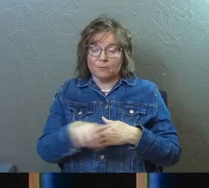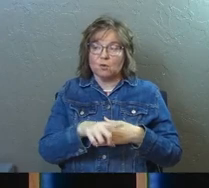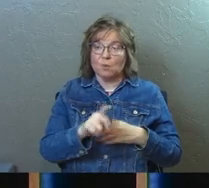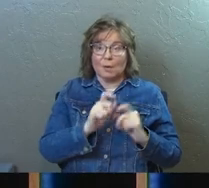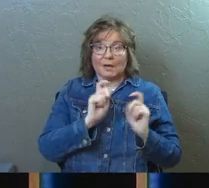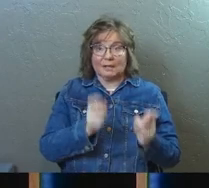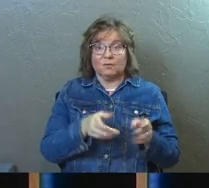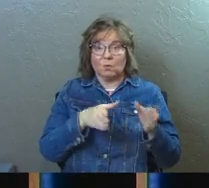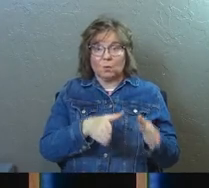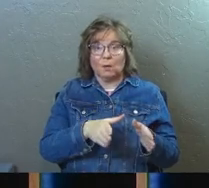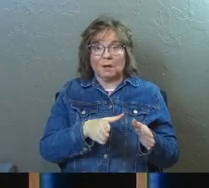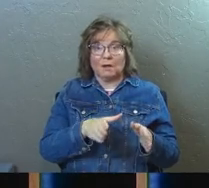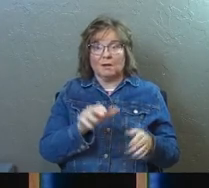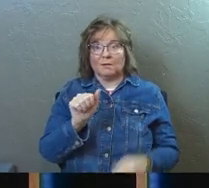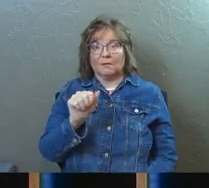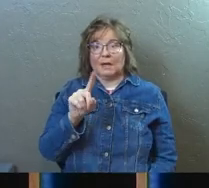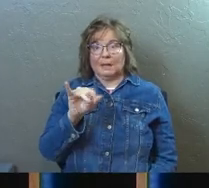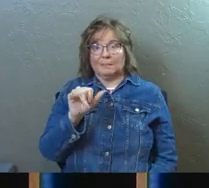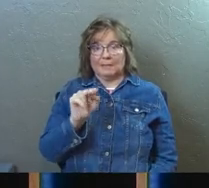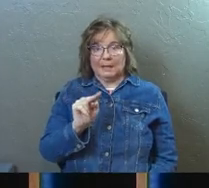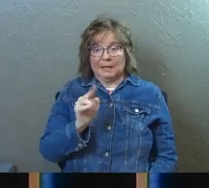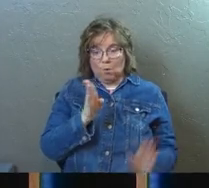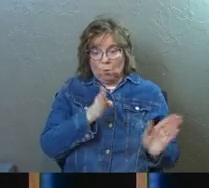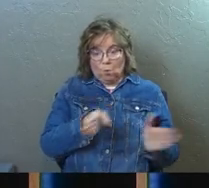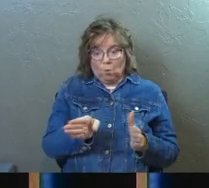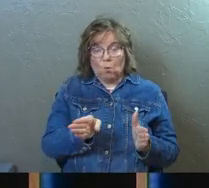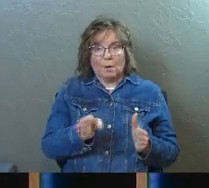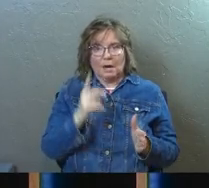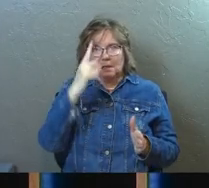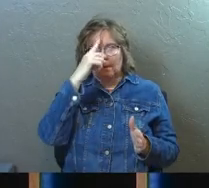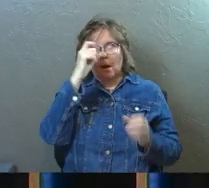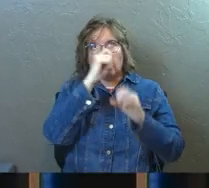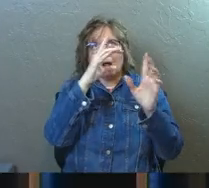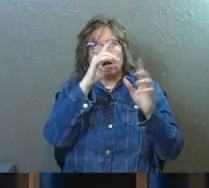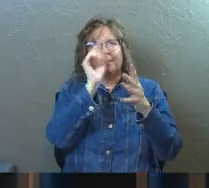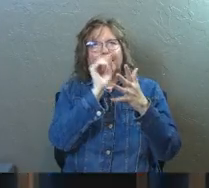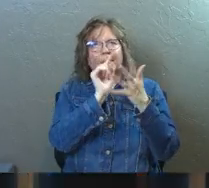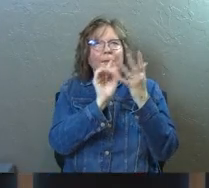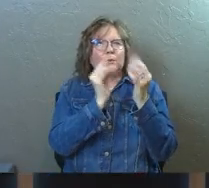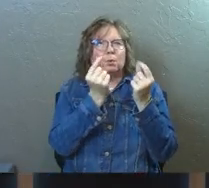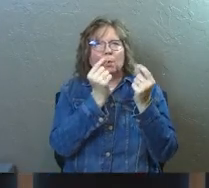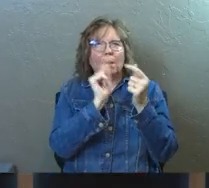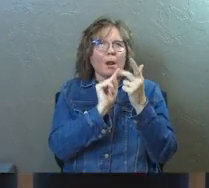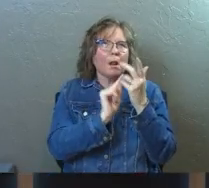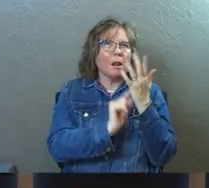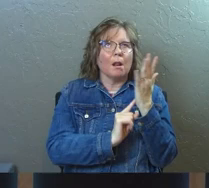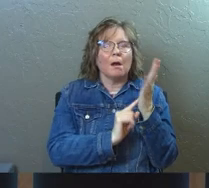guys are gifted in the way of administration and organization, and your mind's being blown right now.